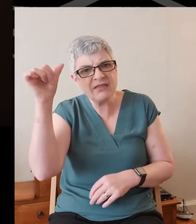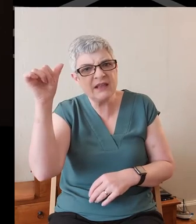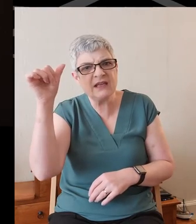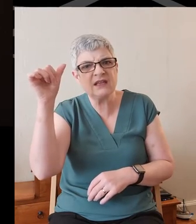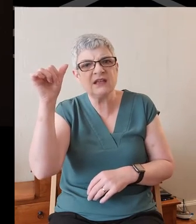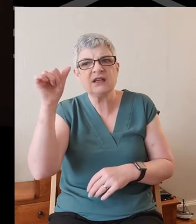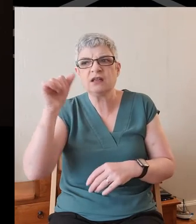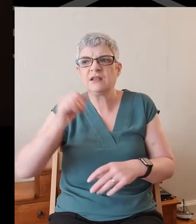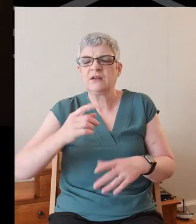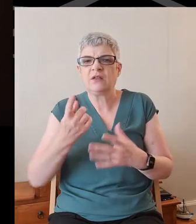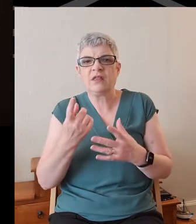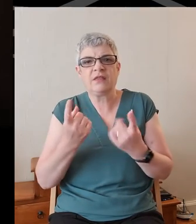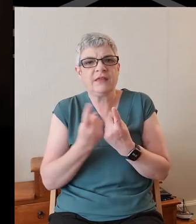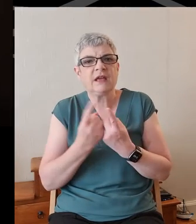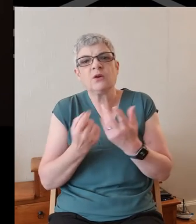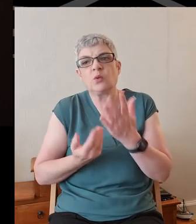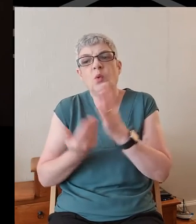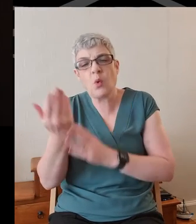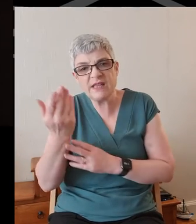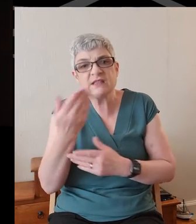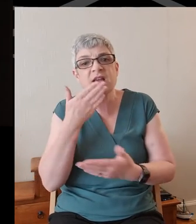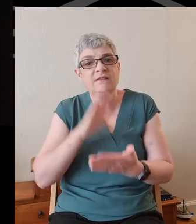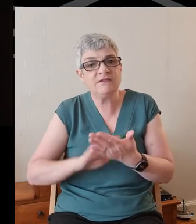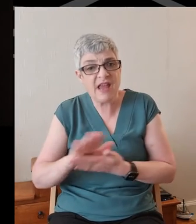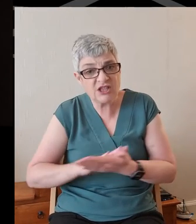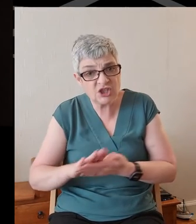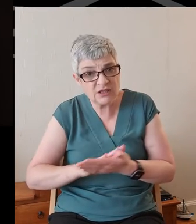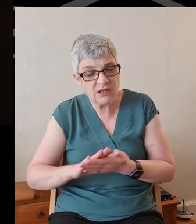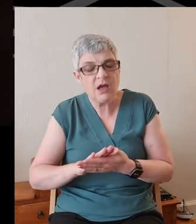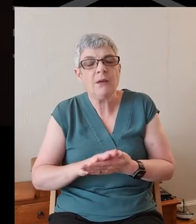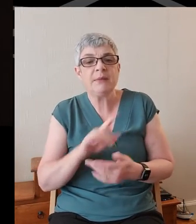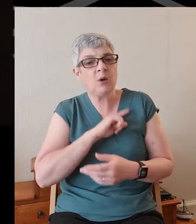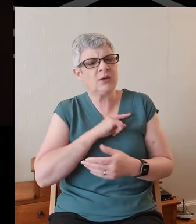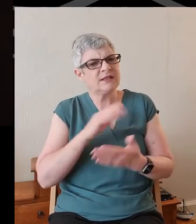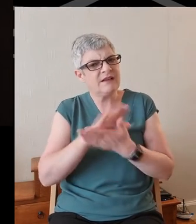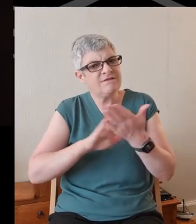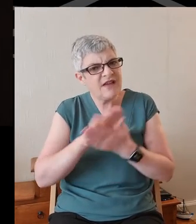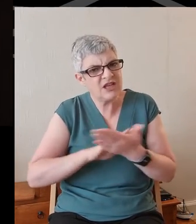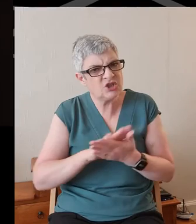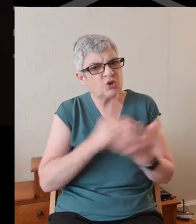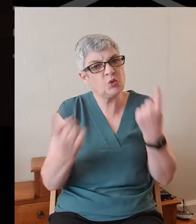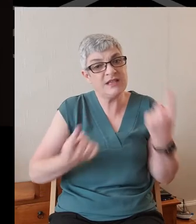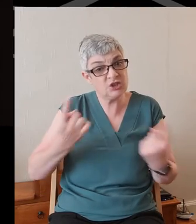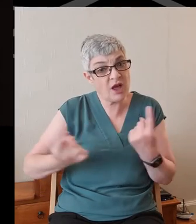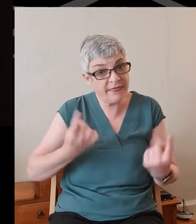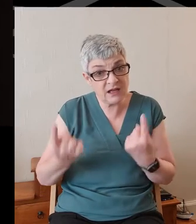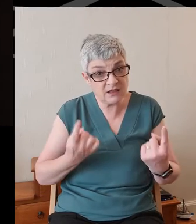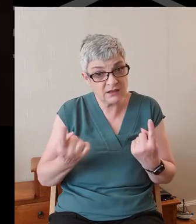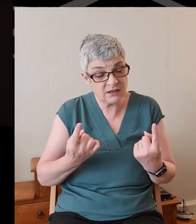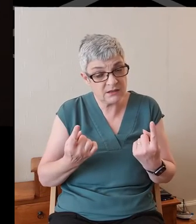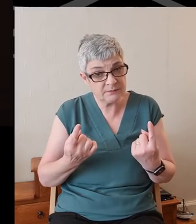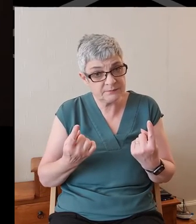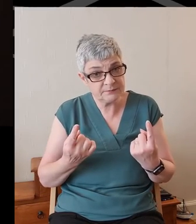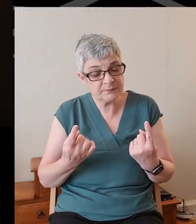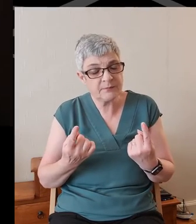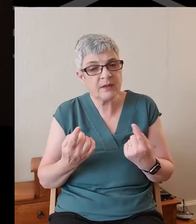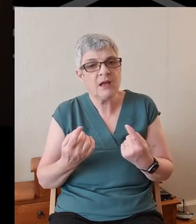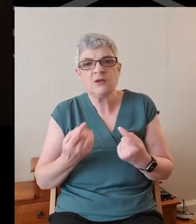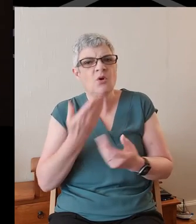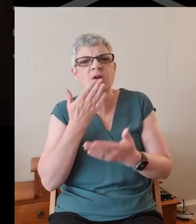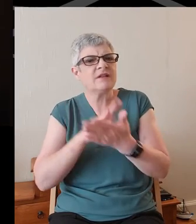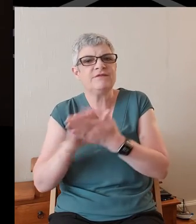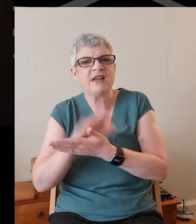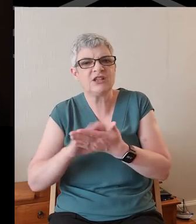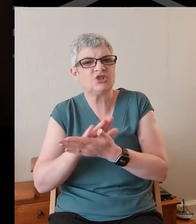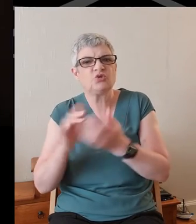confession because it's confession to one another, not confession. See, confession to each other, verse 16, not